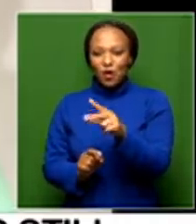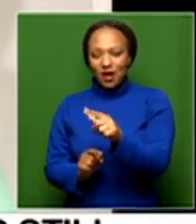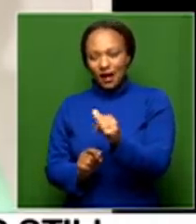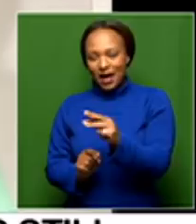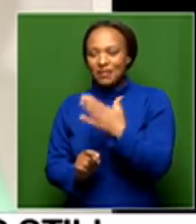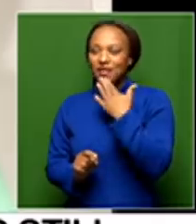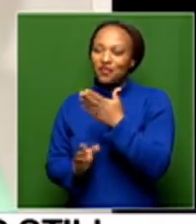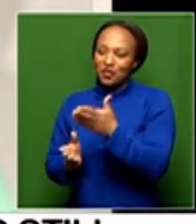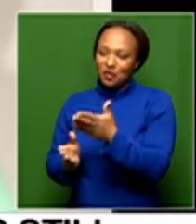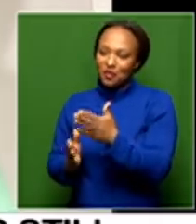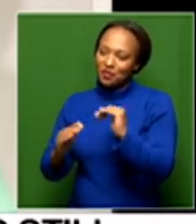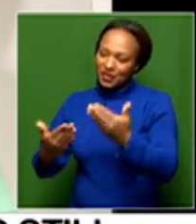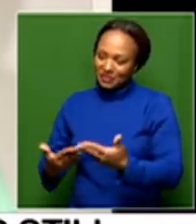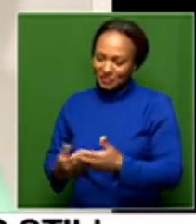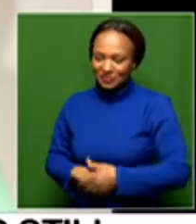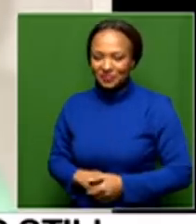with us. Welcome.